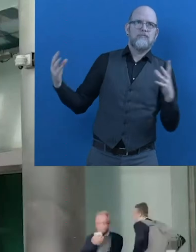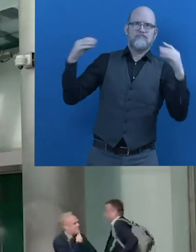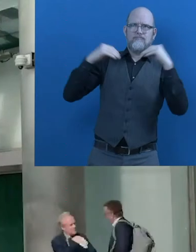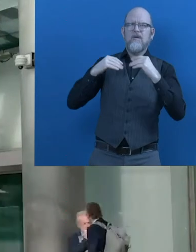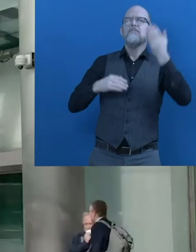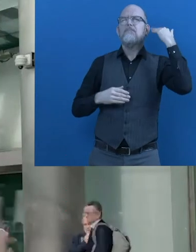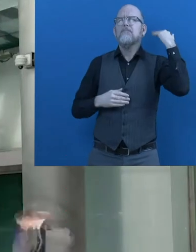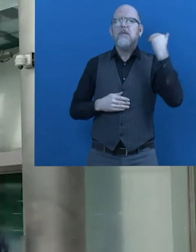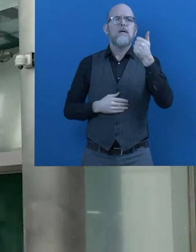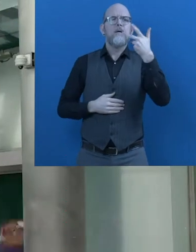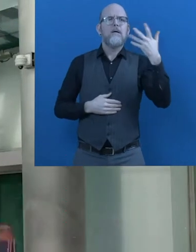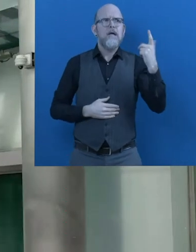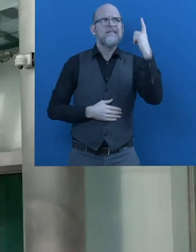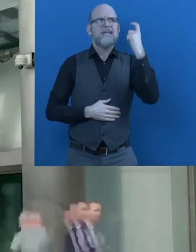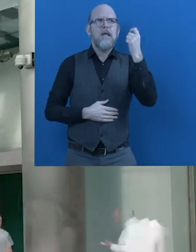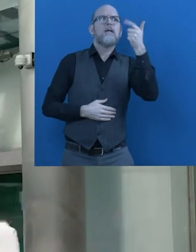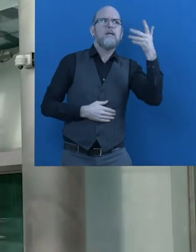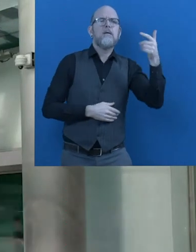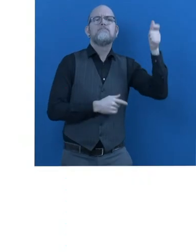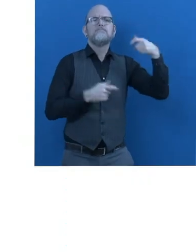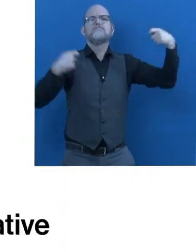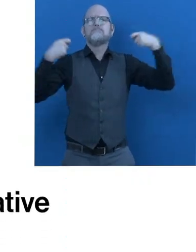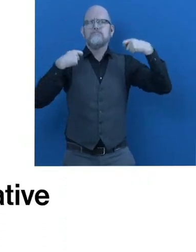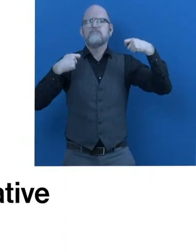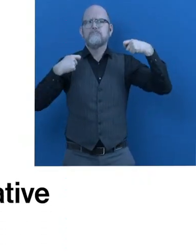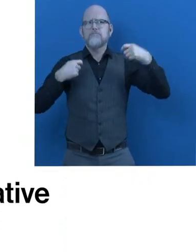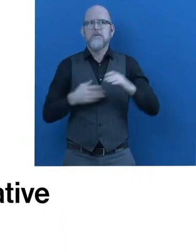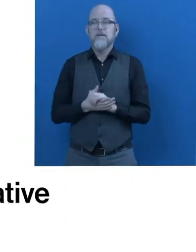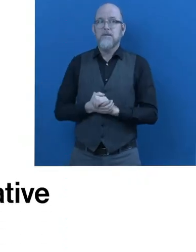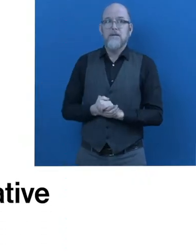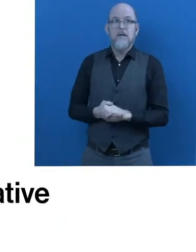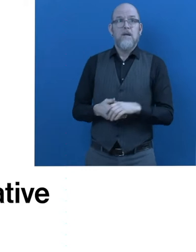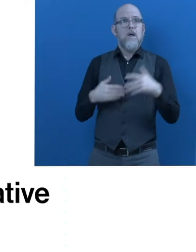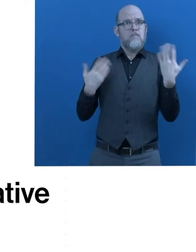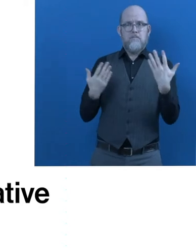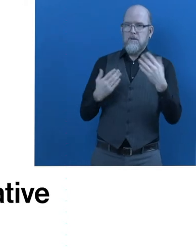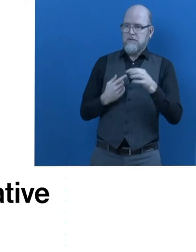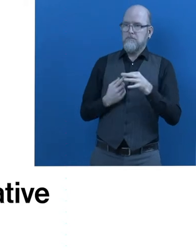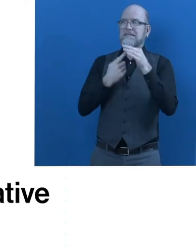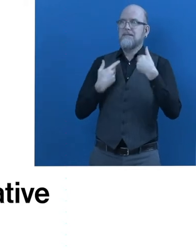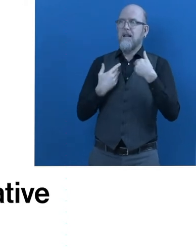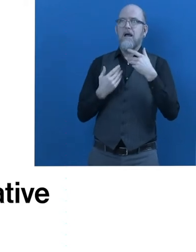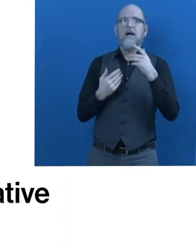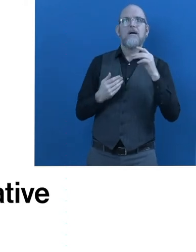angels were also shareholders. What is unique and innovative about Passwork?